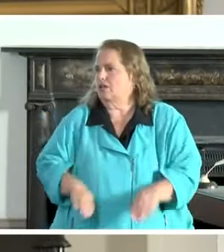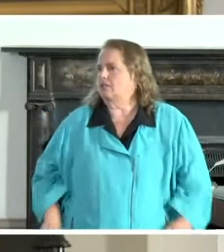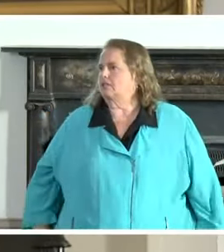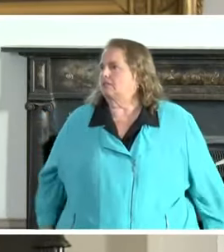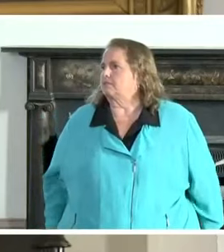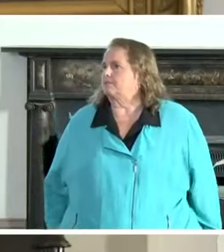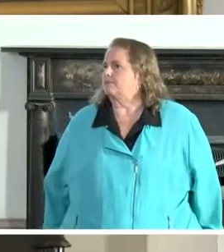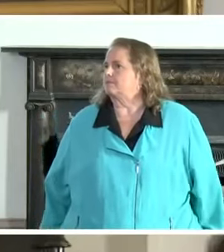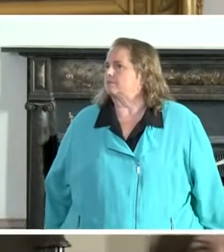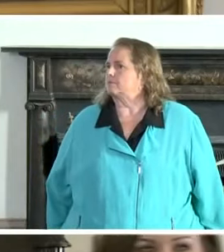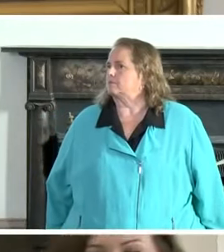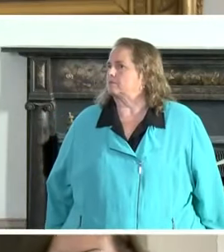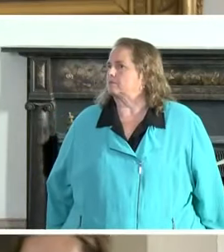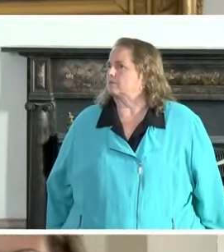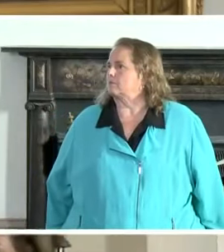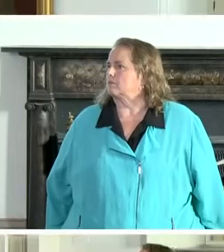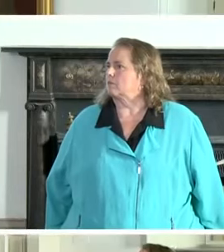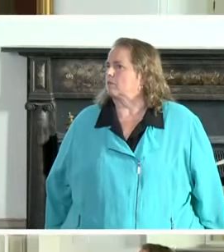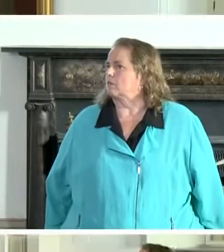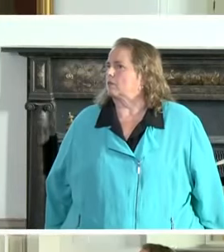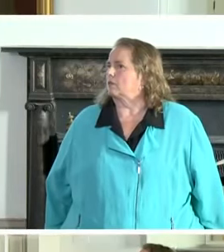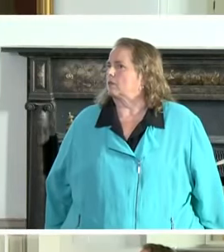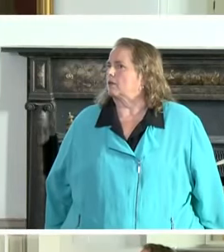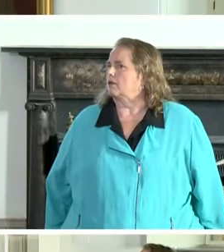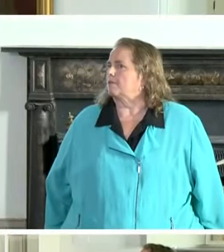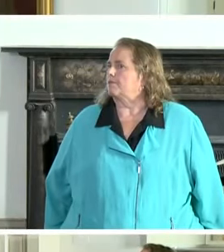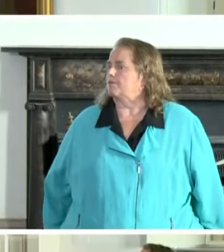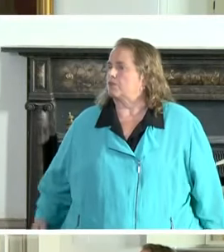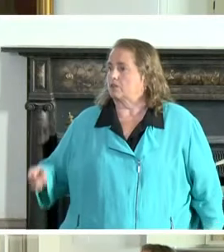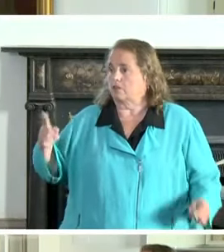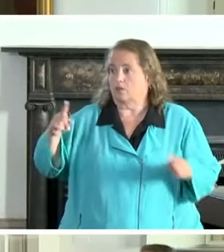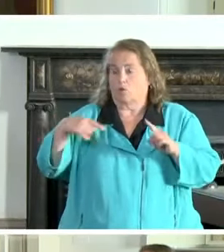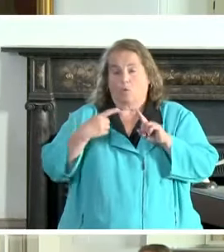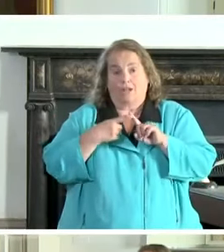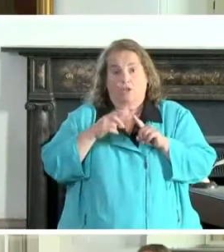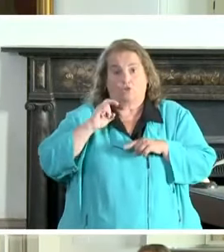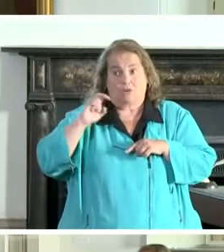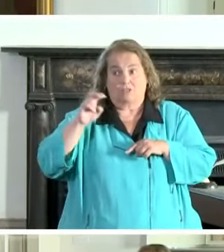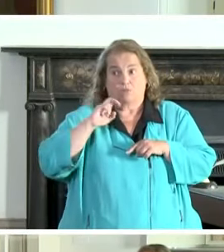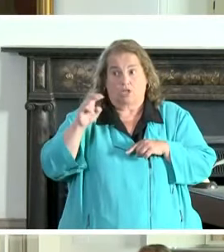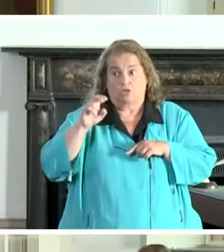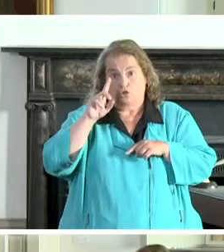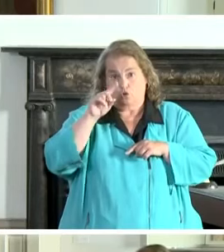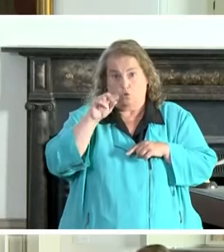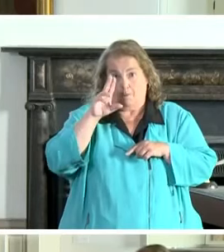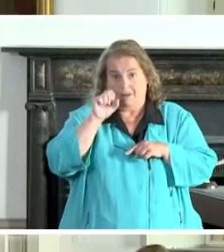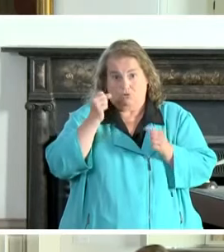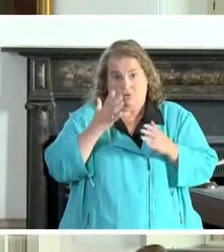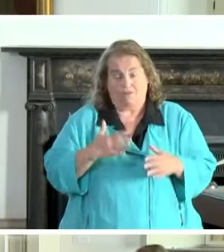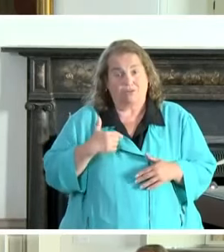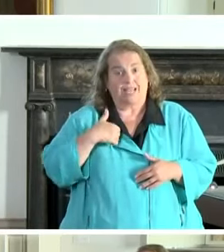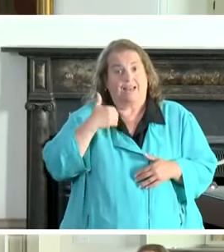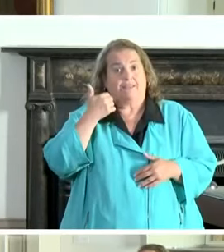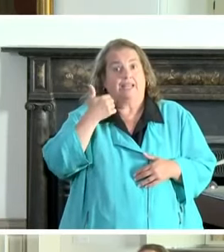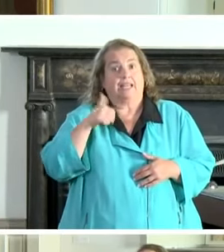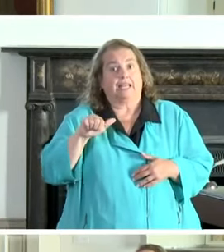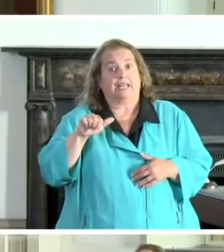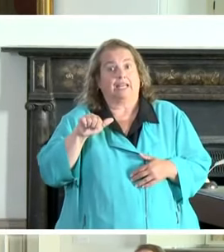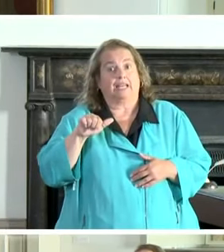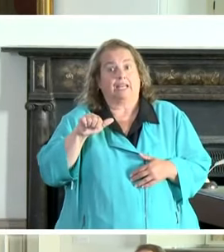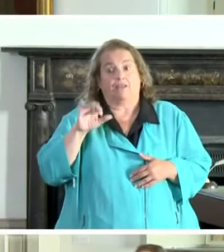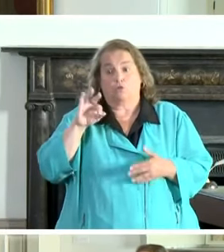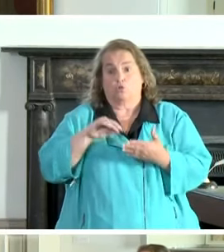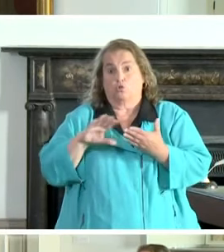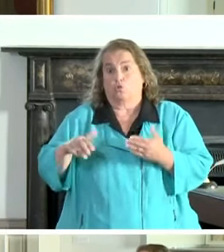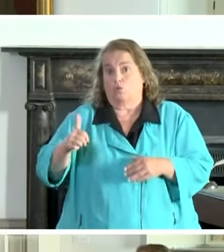last question. When it comes to transportation, if bus drivers have any recourse if a student refuses to wear